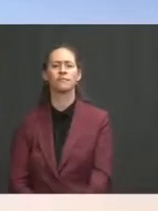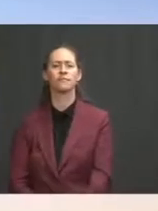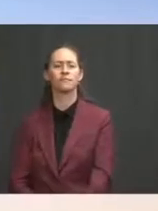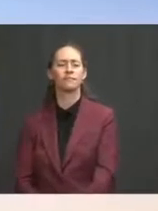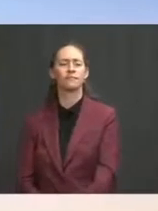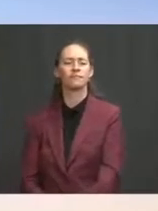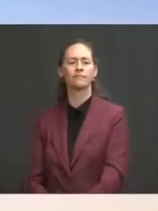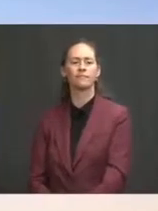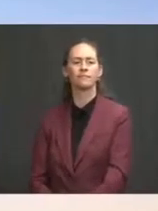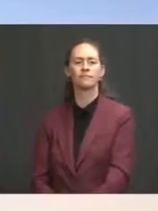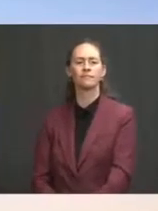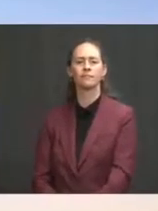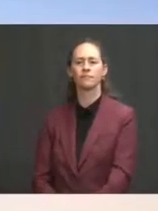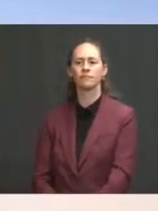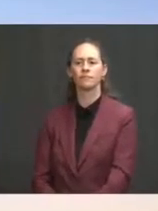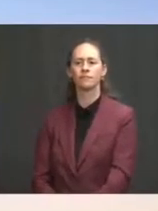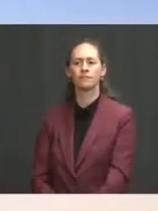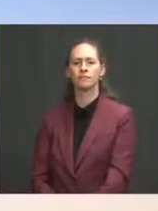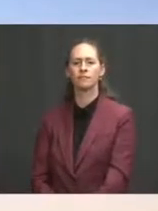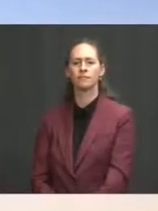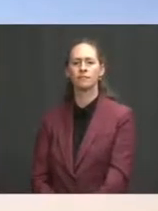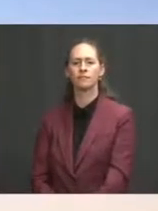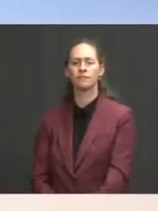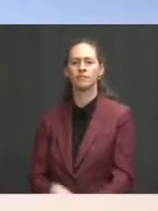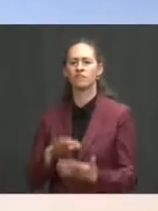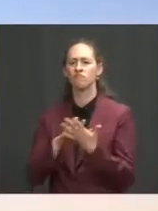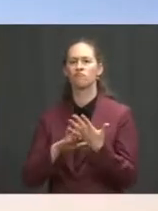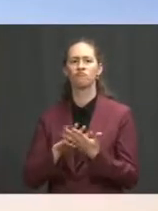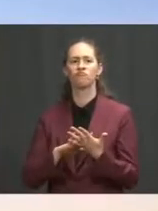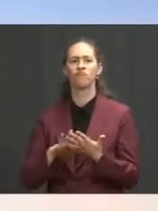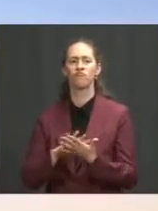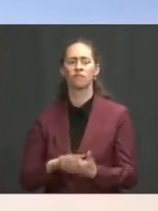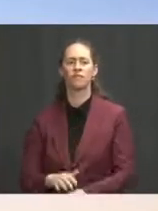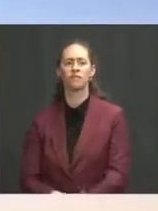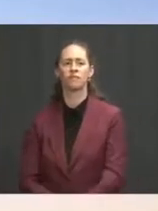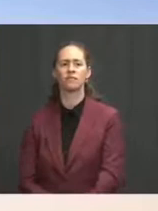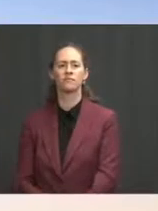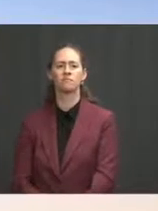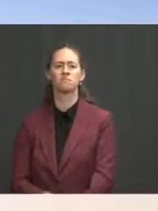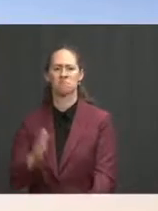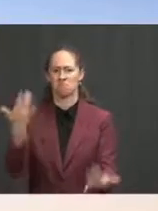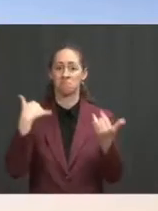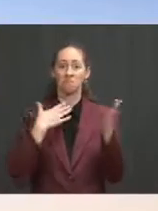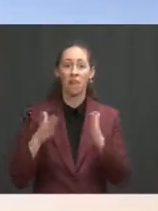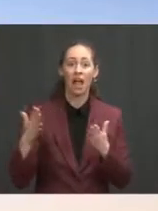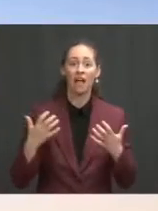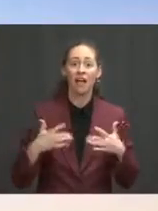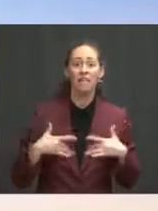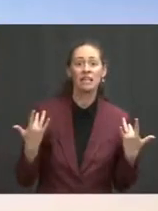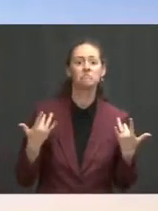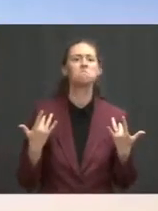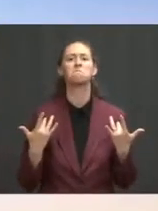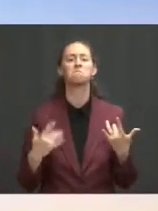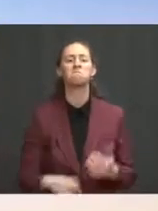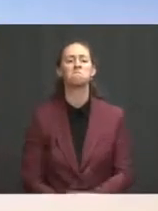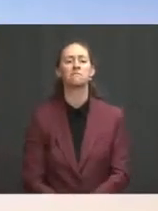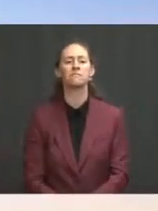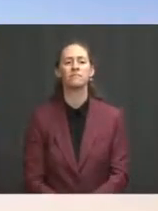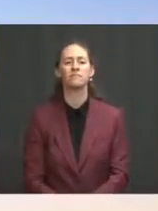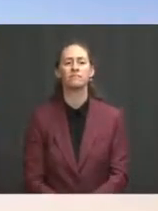those to pull out? There's not a planned event at this point that I'm aware of. Go ahead.